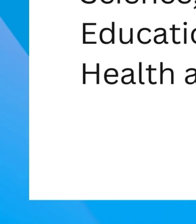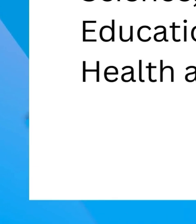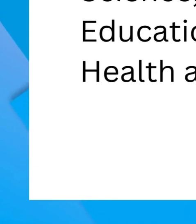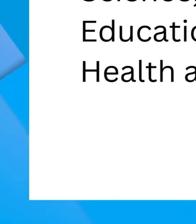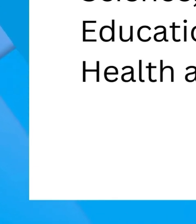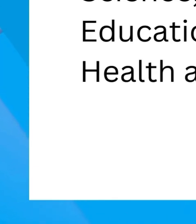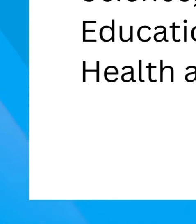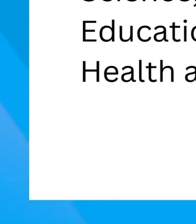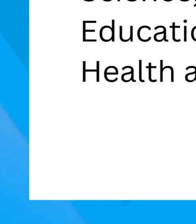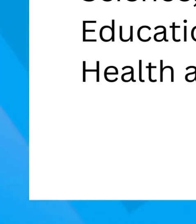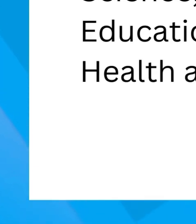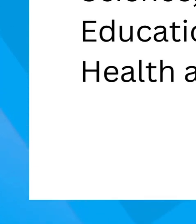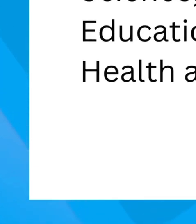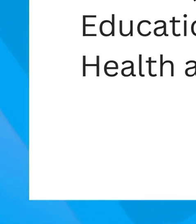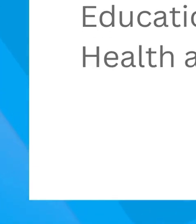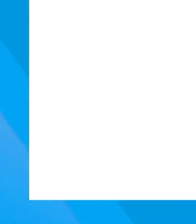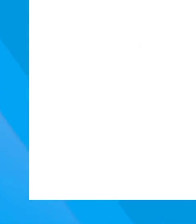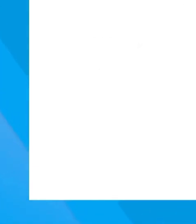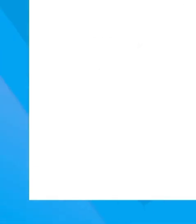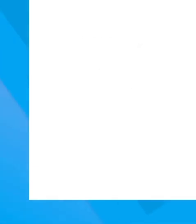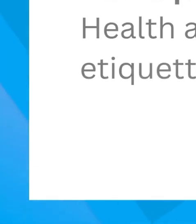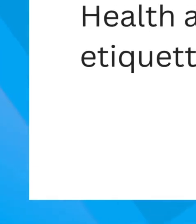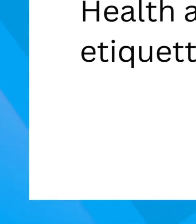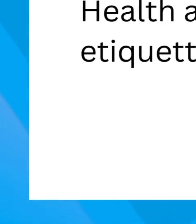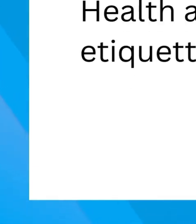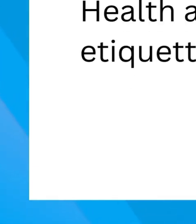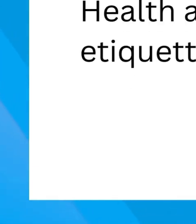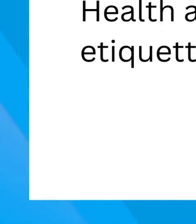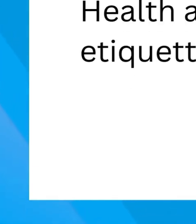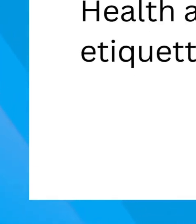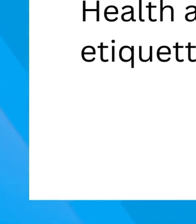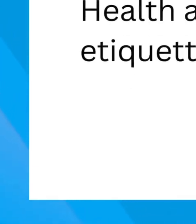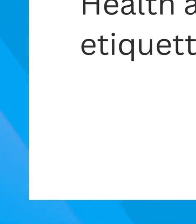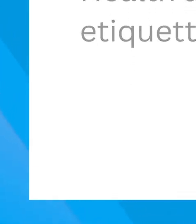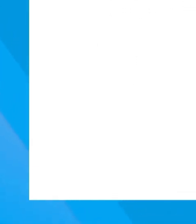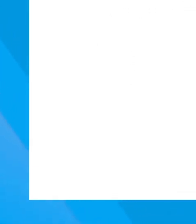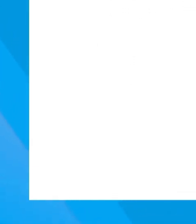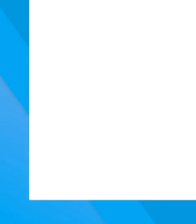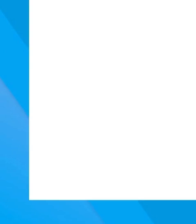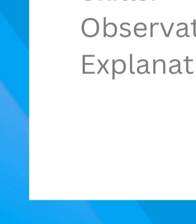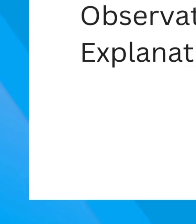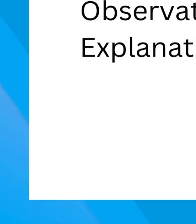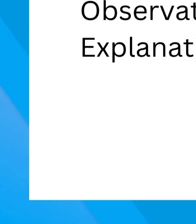The camera will be on the inside. The screen is on the inside.